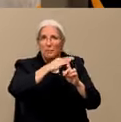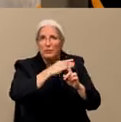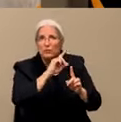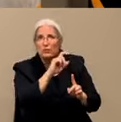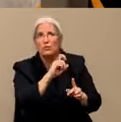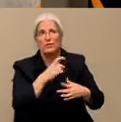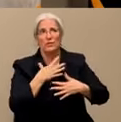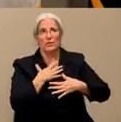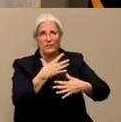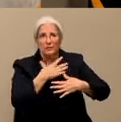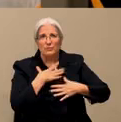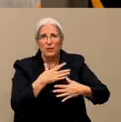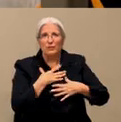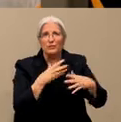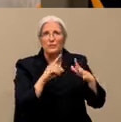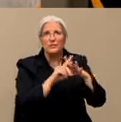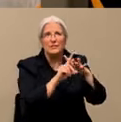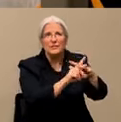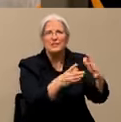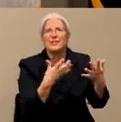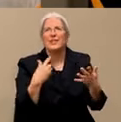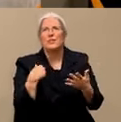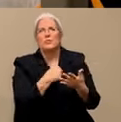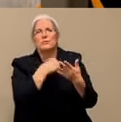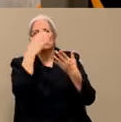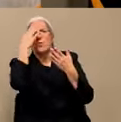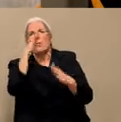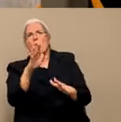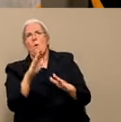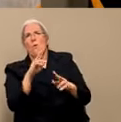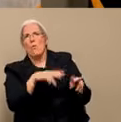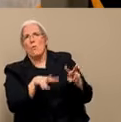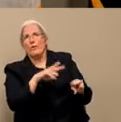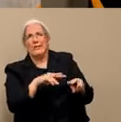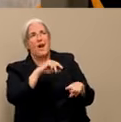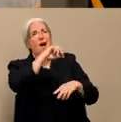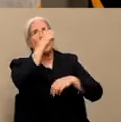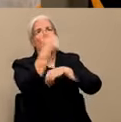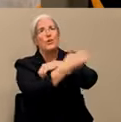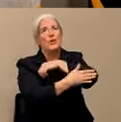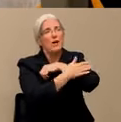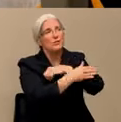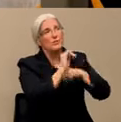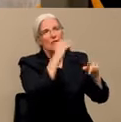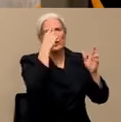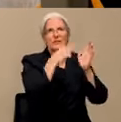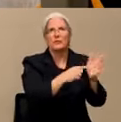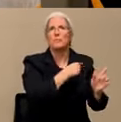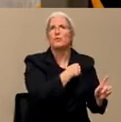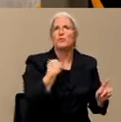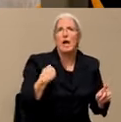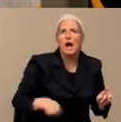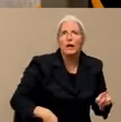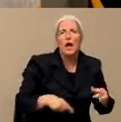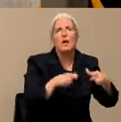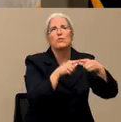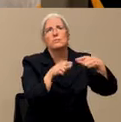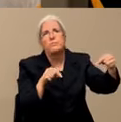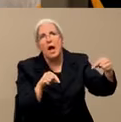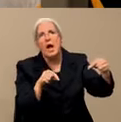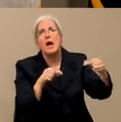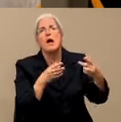knows. But looking at other countries like China, like Japan, like